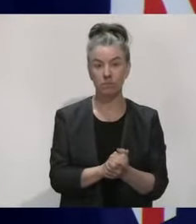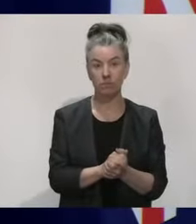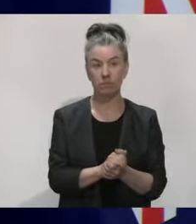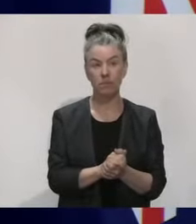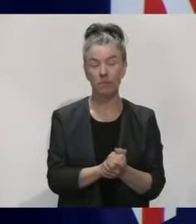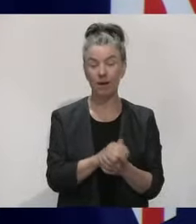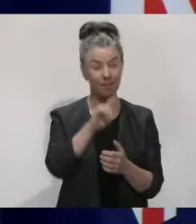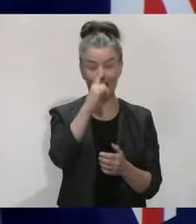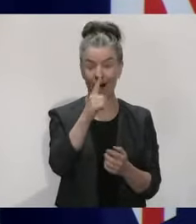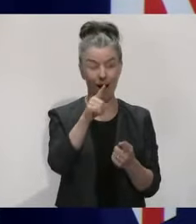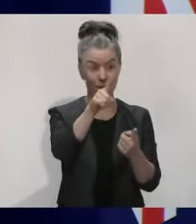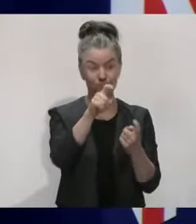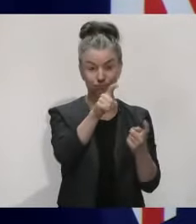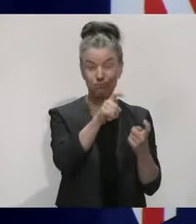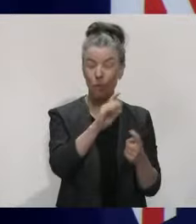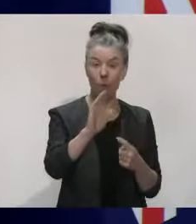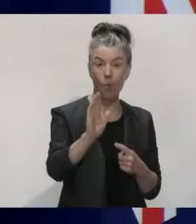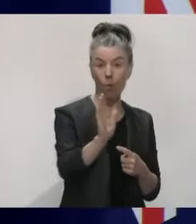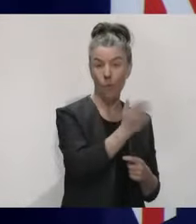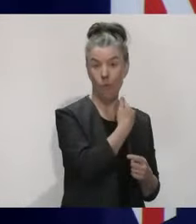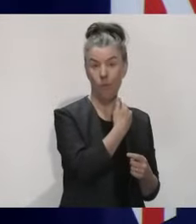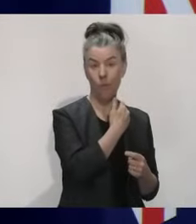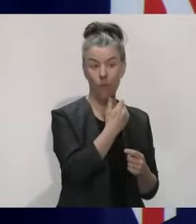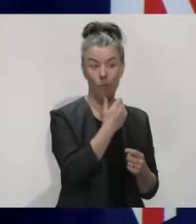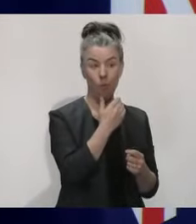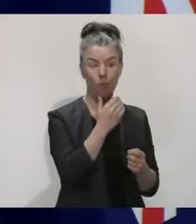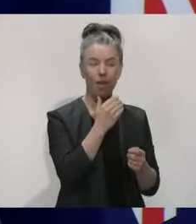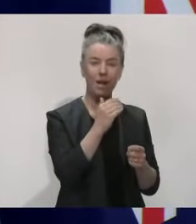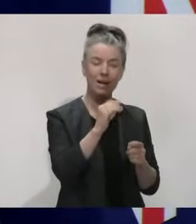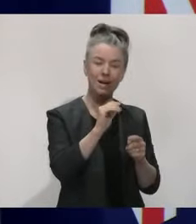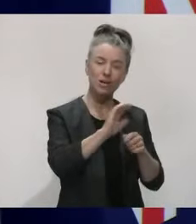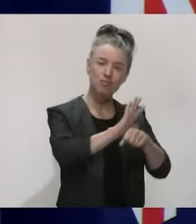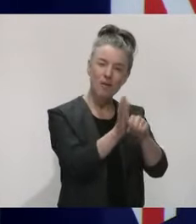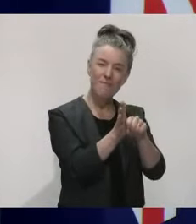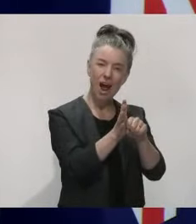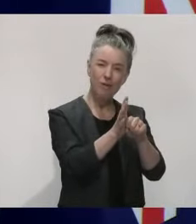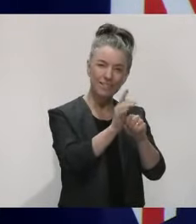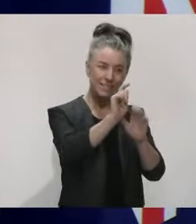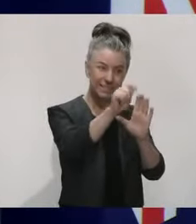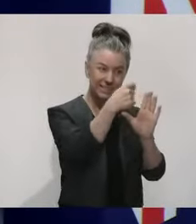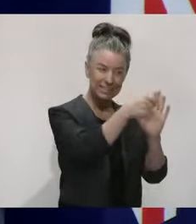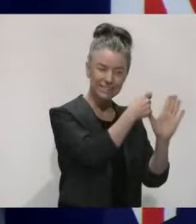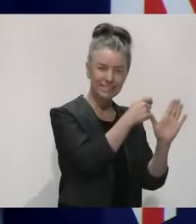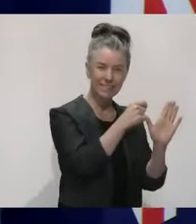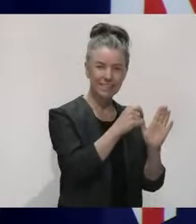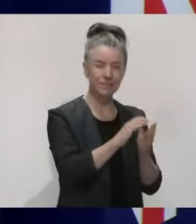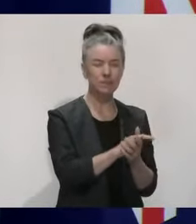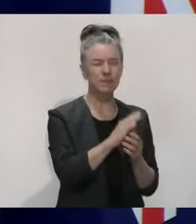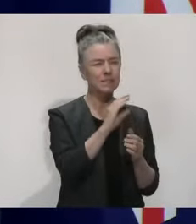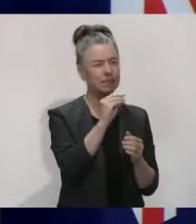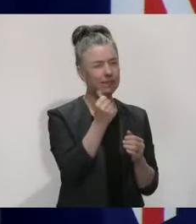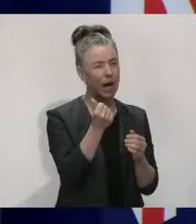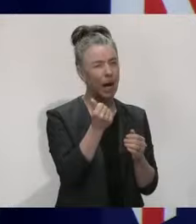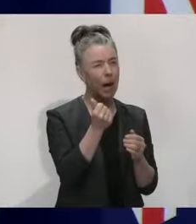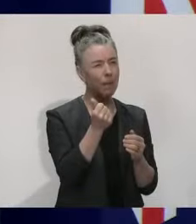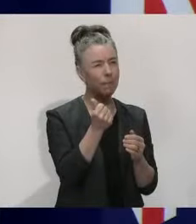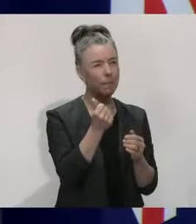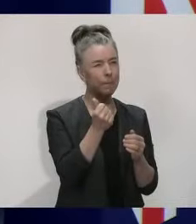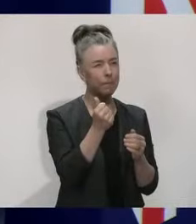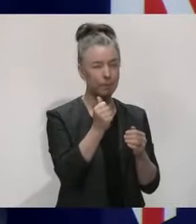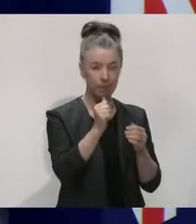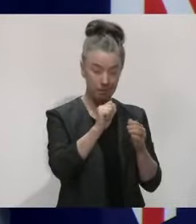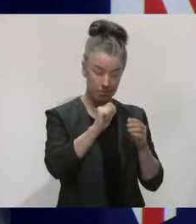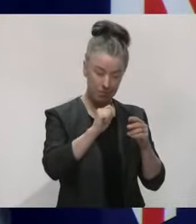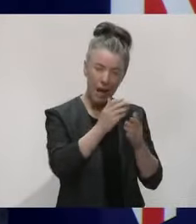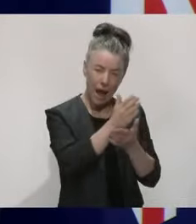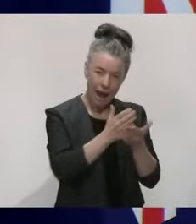been able to do a full or a partial sequencing of. In the ones that are partially sequenced, and I think that's about 15, they've